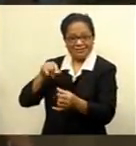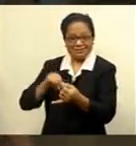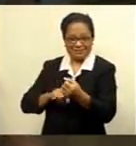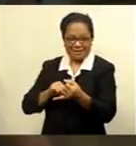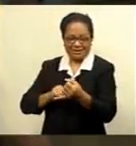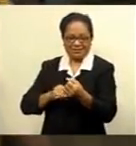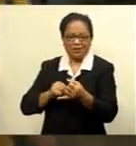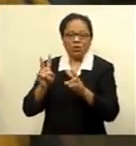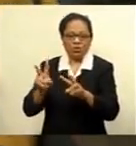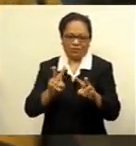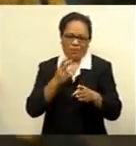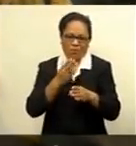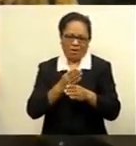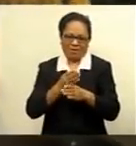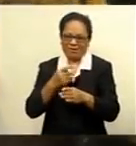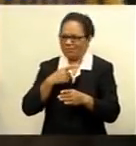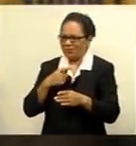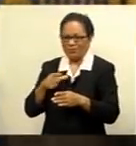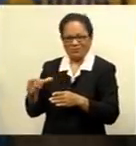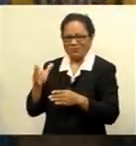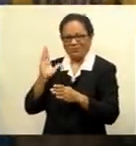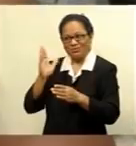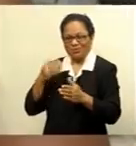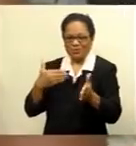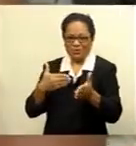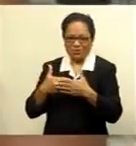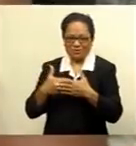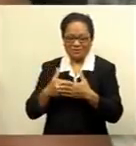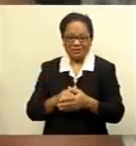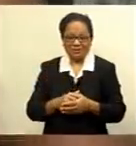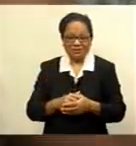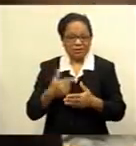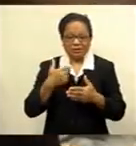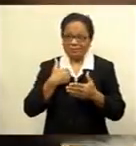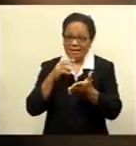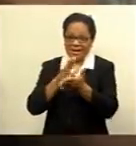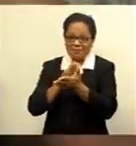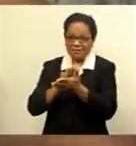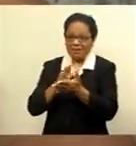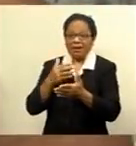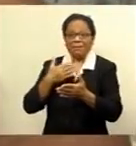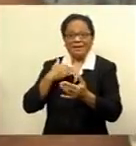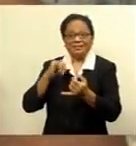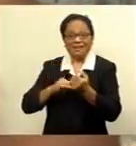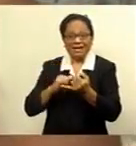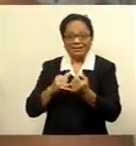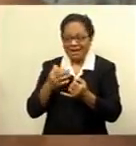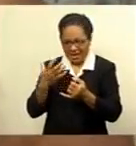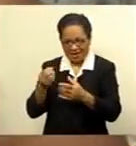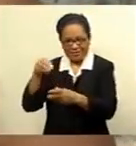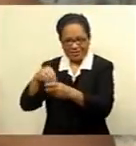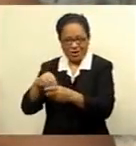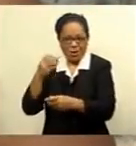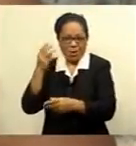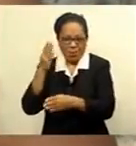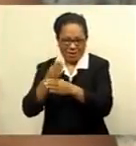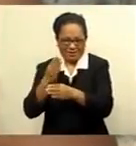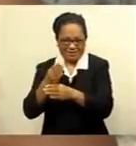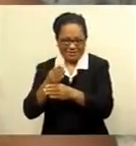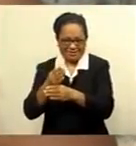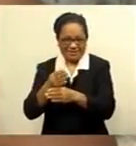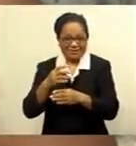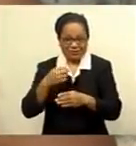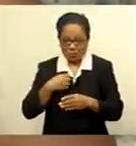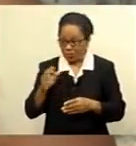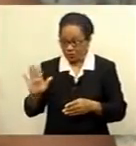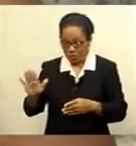school break. Times are hard and luckily my son got a temporary job now. Our combined income is sustaining us through this difficult